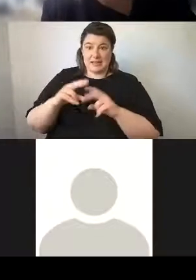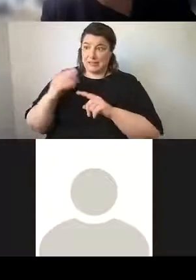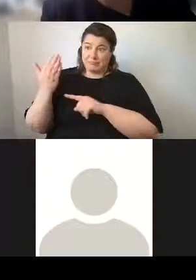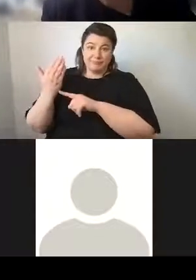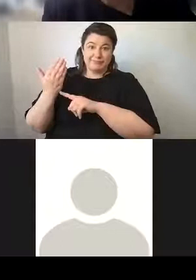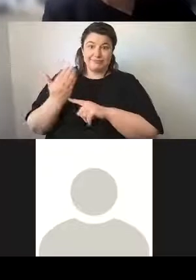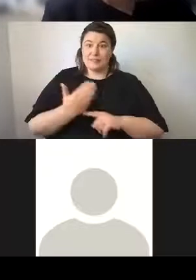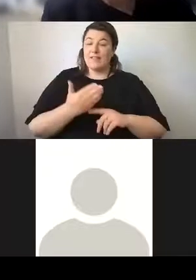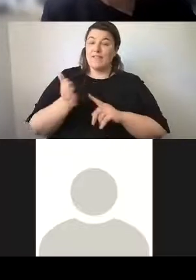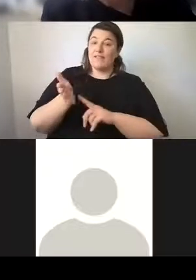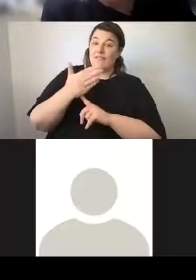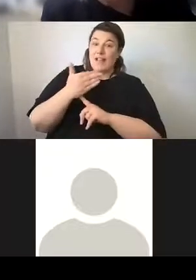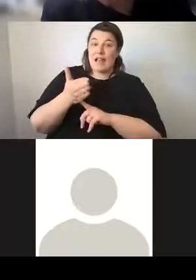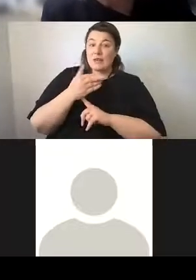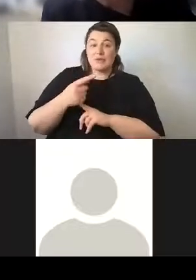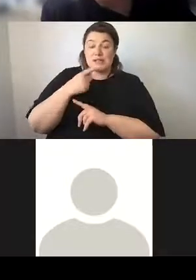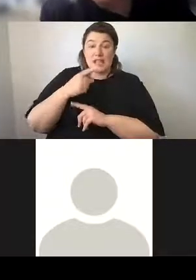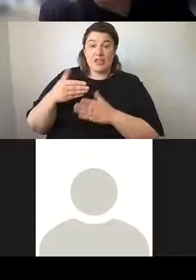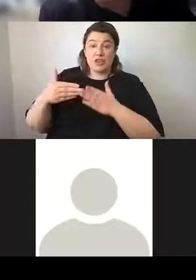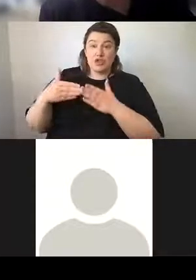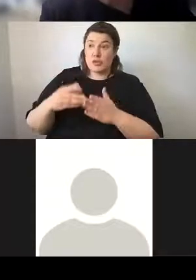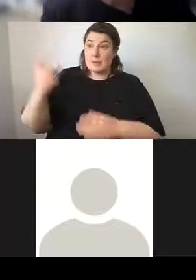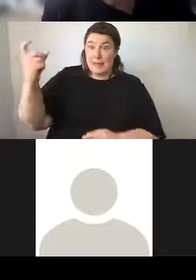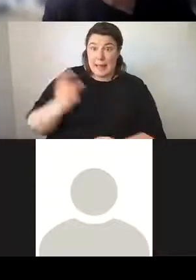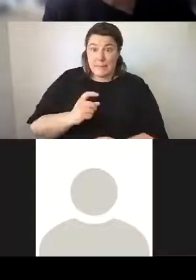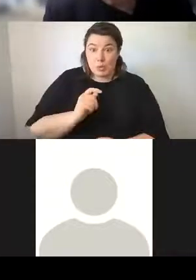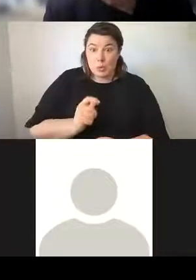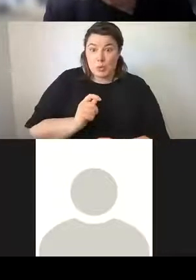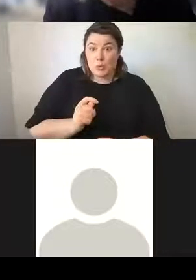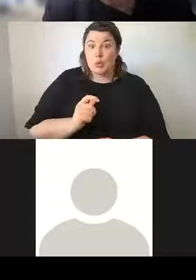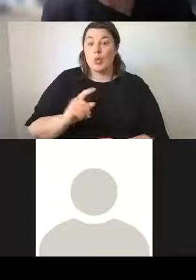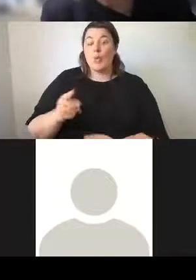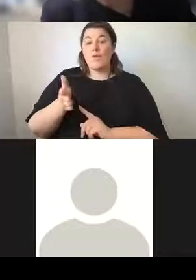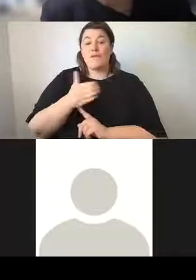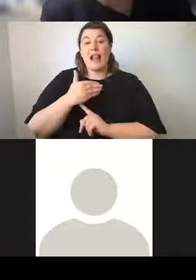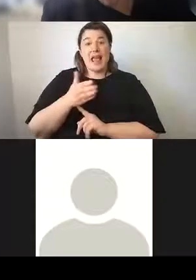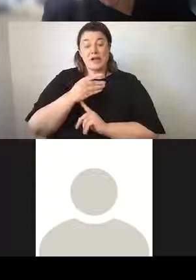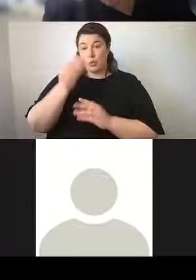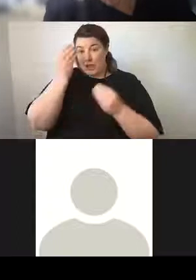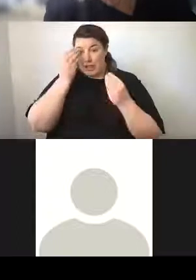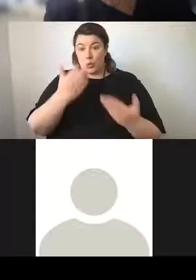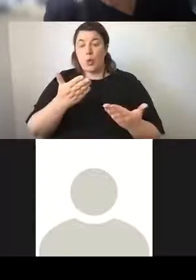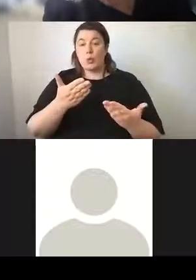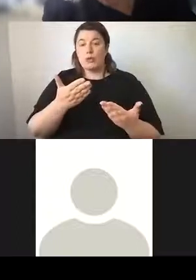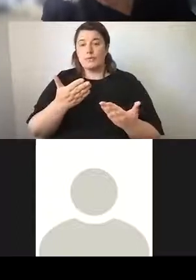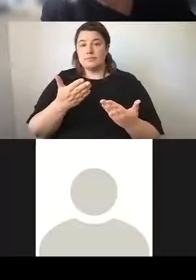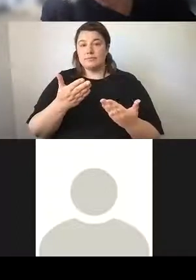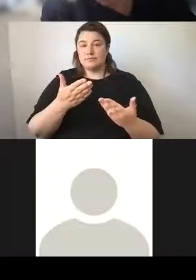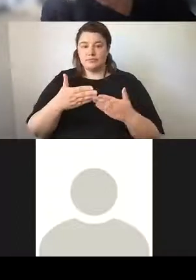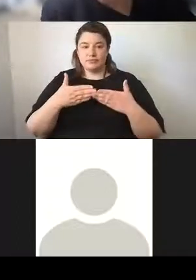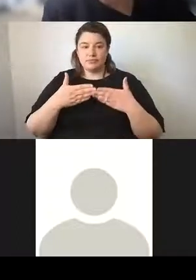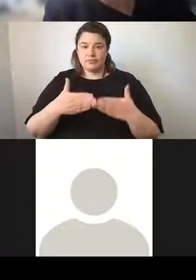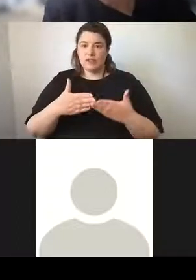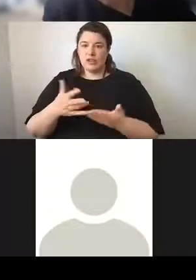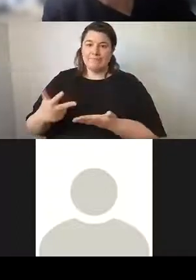flags that would say that these ships were on approach and flags that would let you know that the ships have